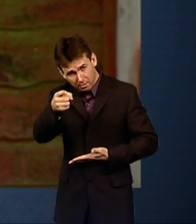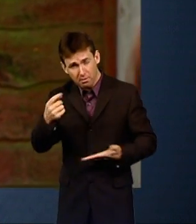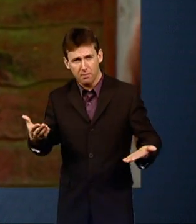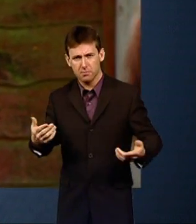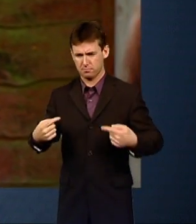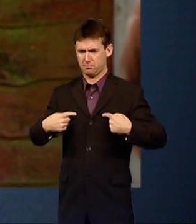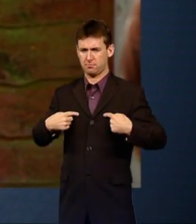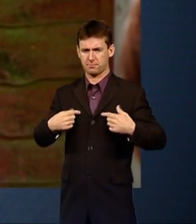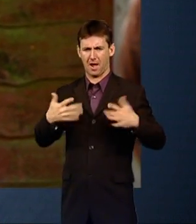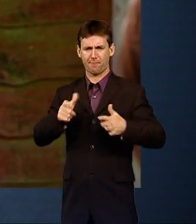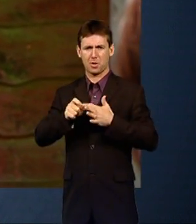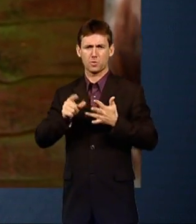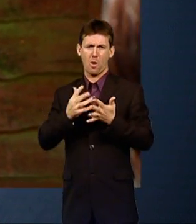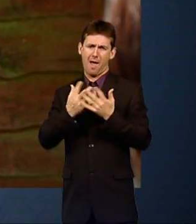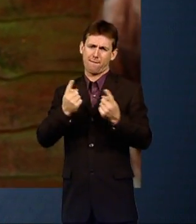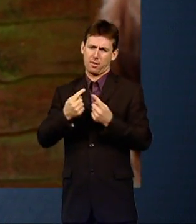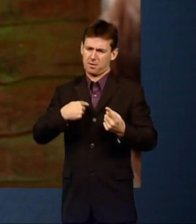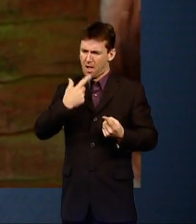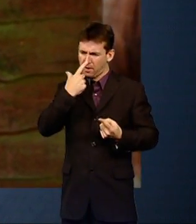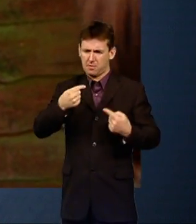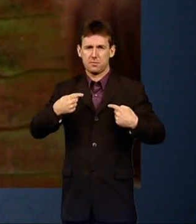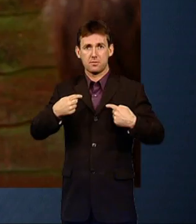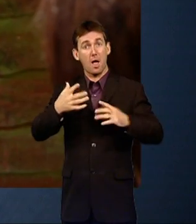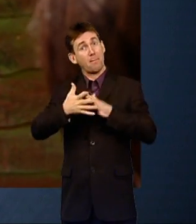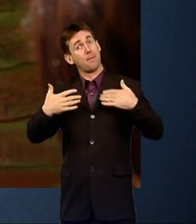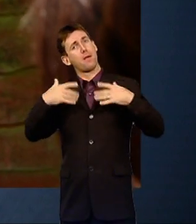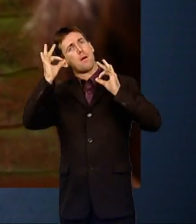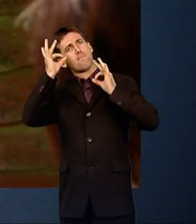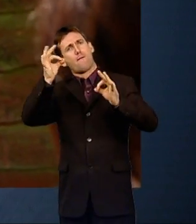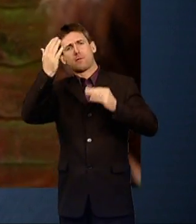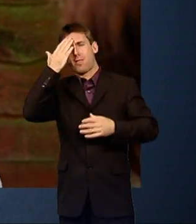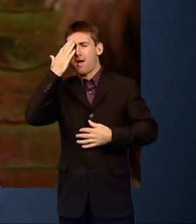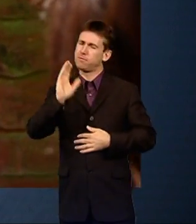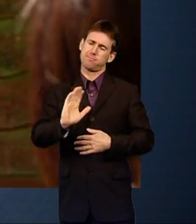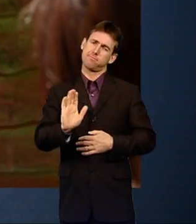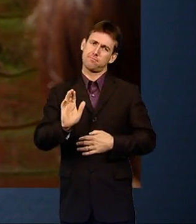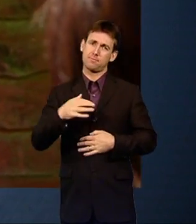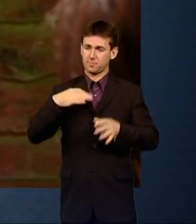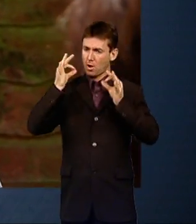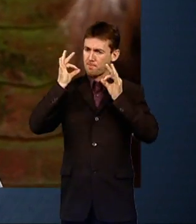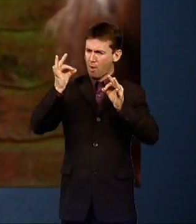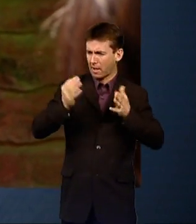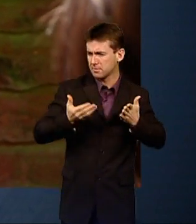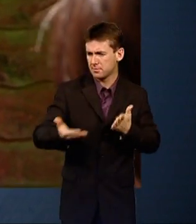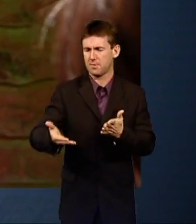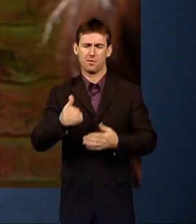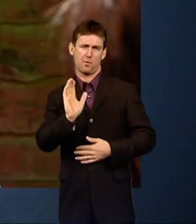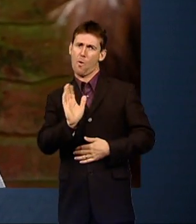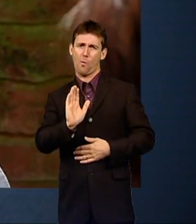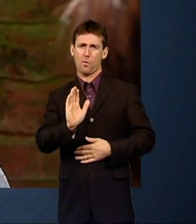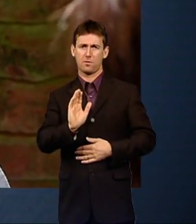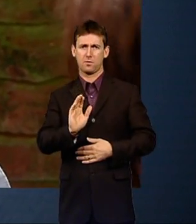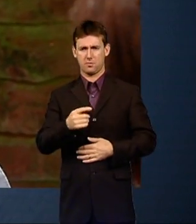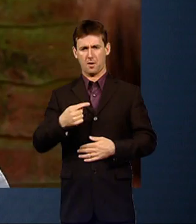I'm not saying we're perfect, and I'm not saying that, you know, we have done everything. There's probably things we have missed, but that's where the